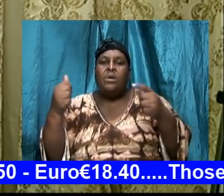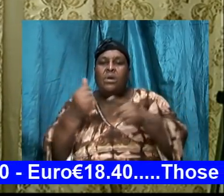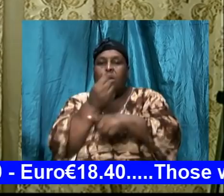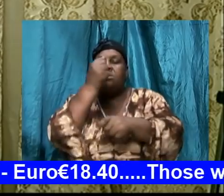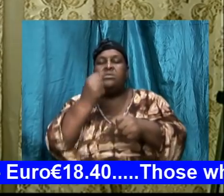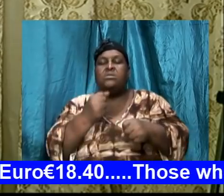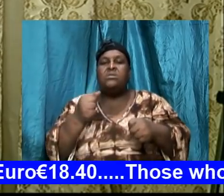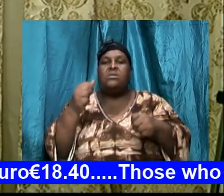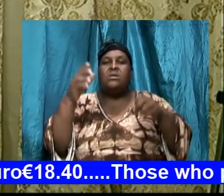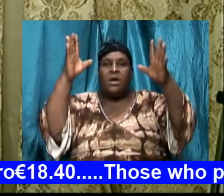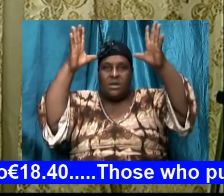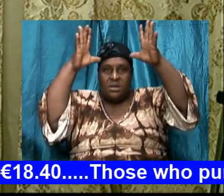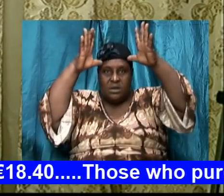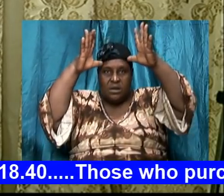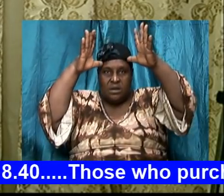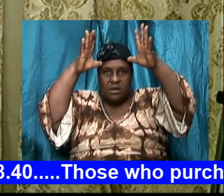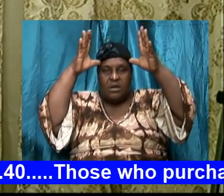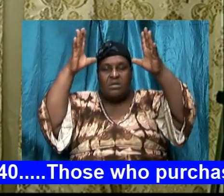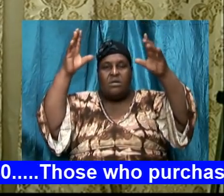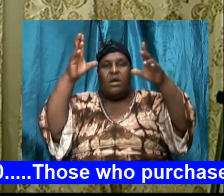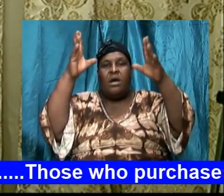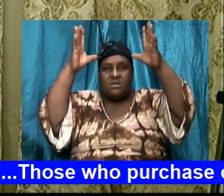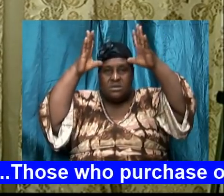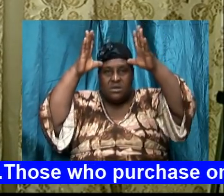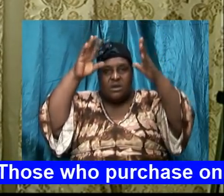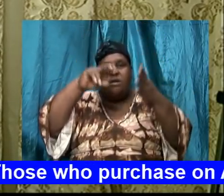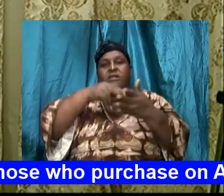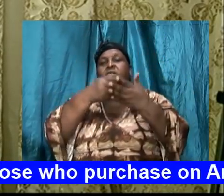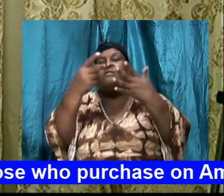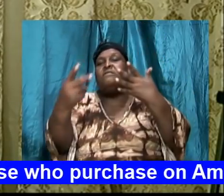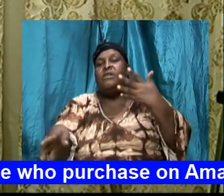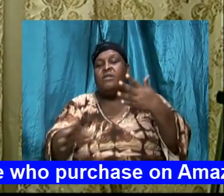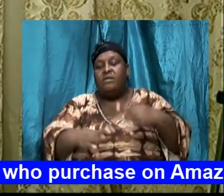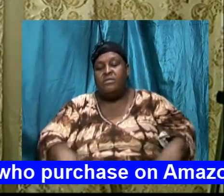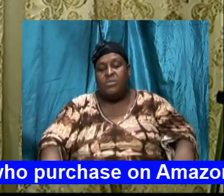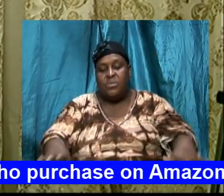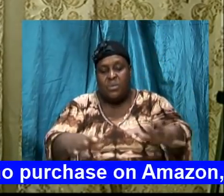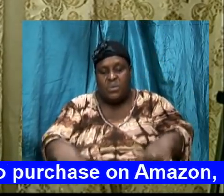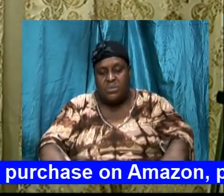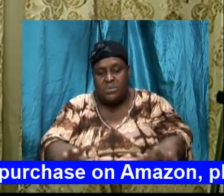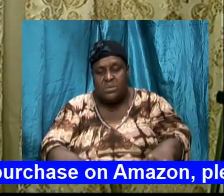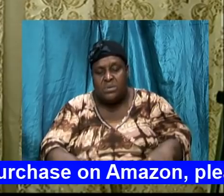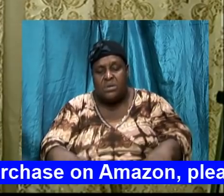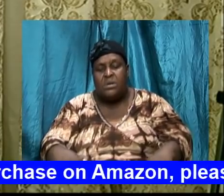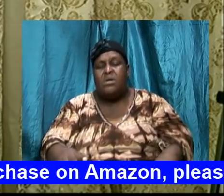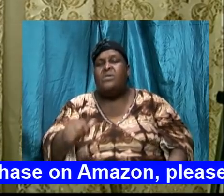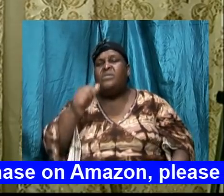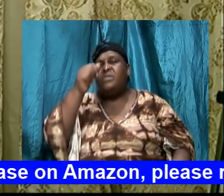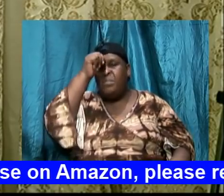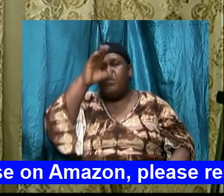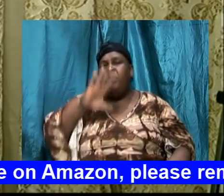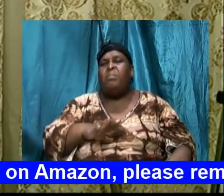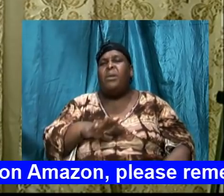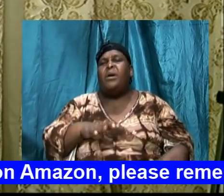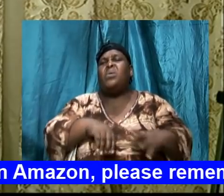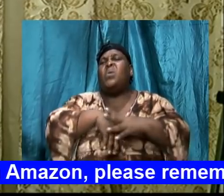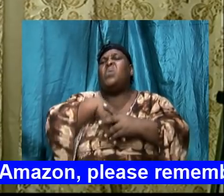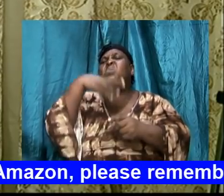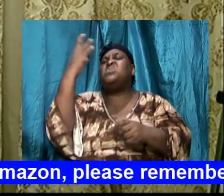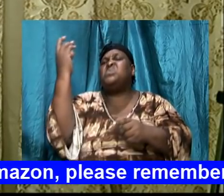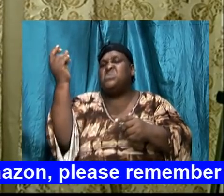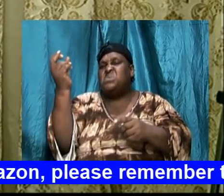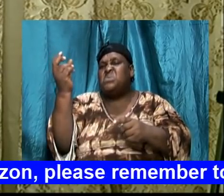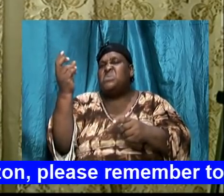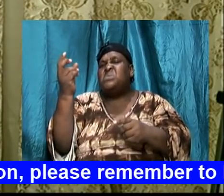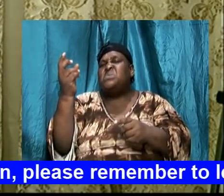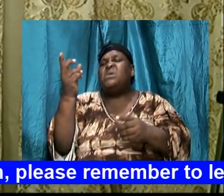deer went over, fell on the ground. For whatever reason, the gentleman came out of his vehicle, saw that the deer